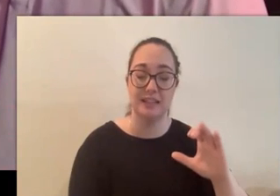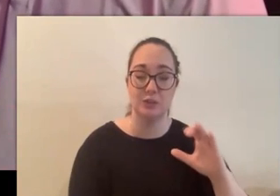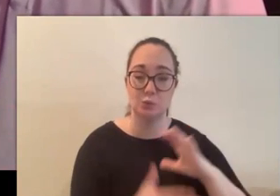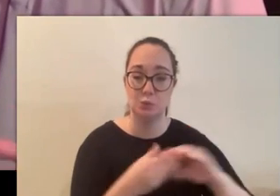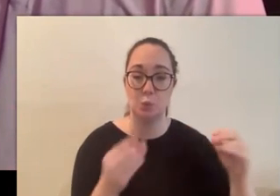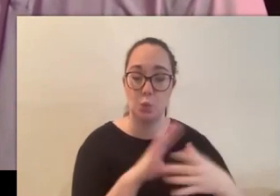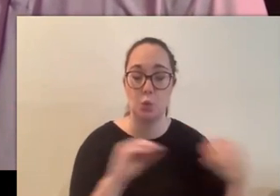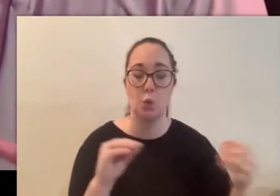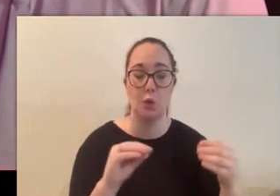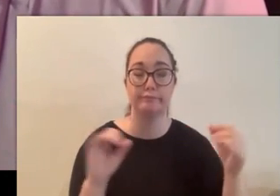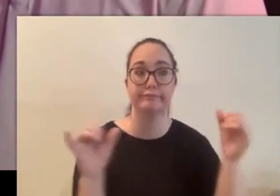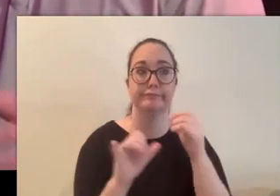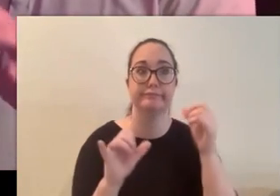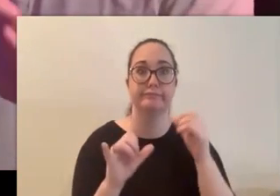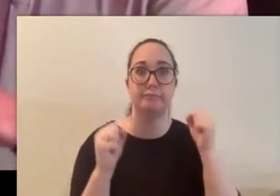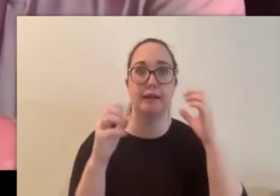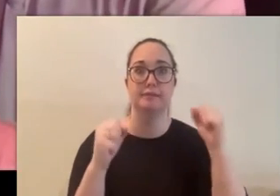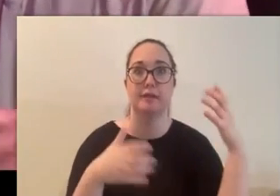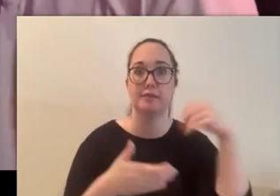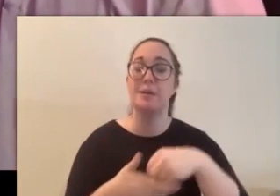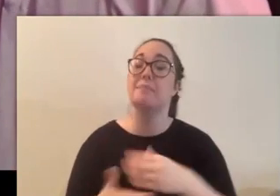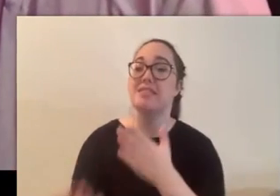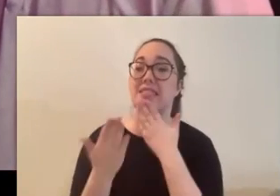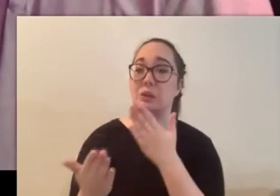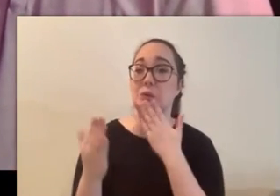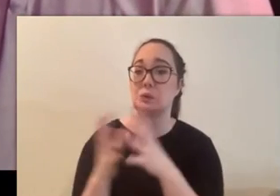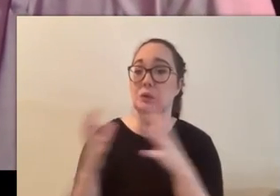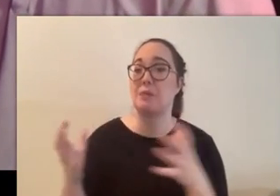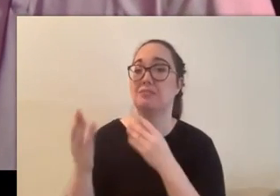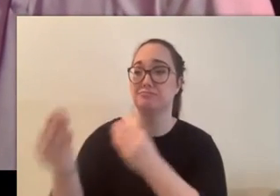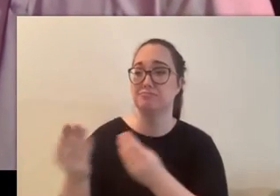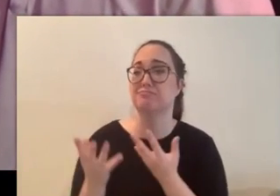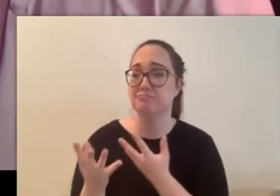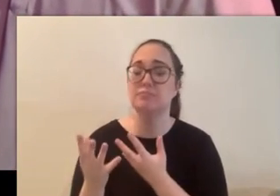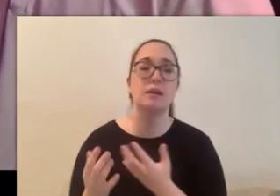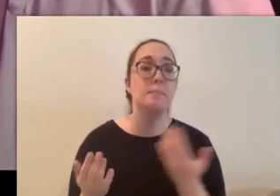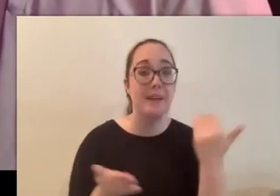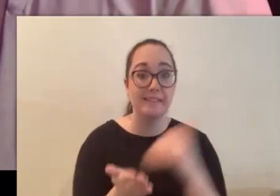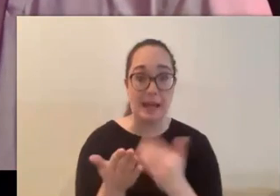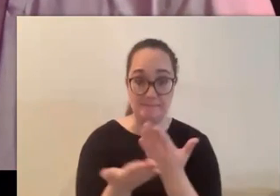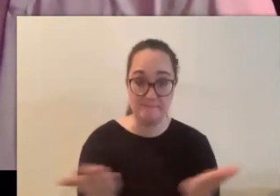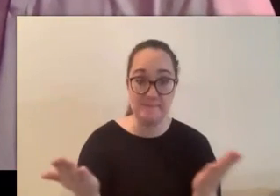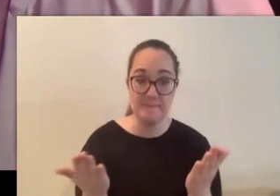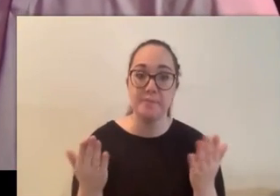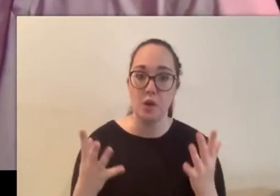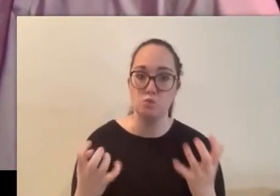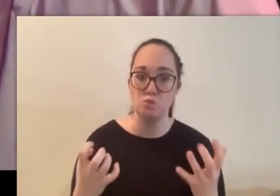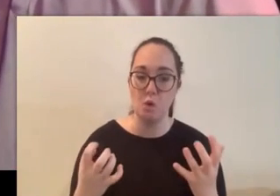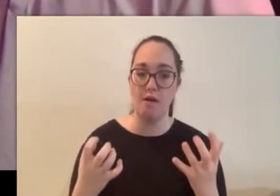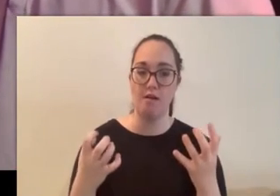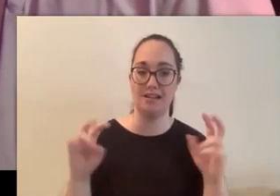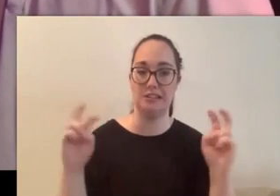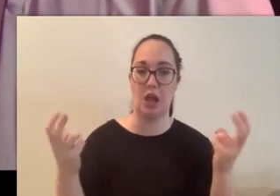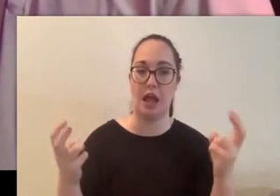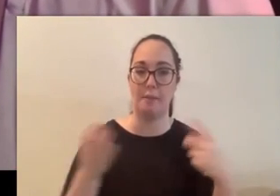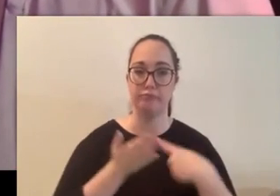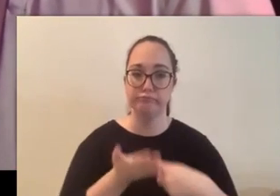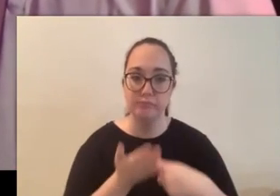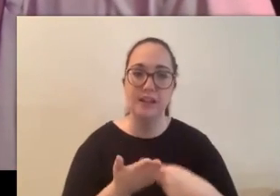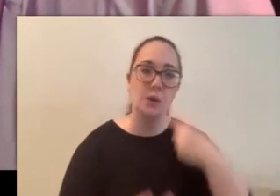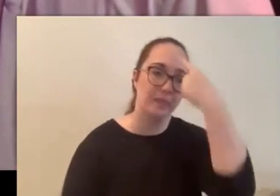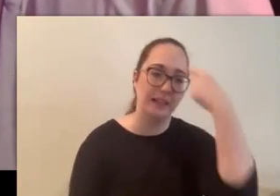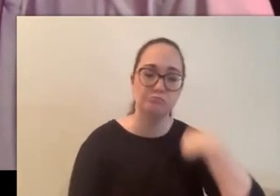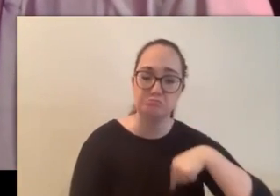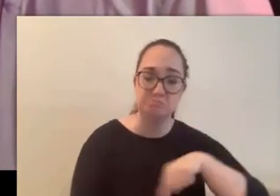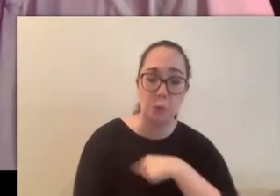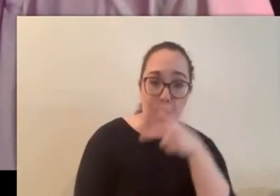thank you so much for for putting us on this trail again everybody if you'd like us to do a topic or you think you know we're not good at what we're doing